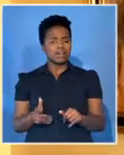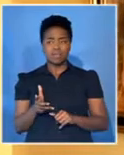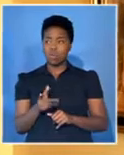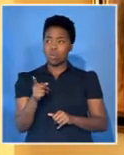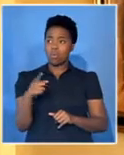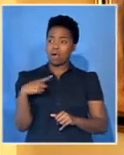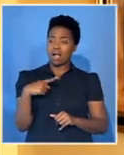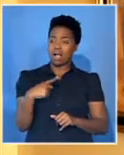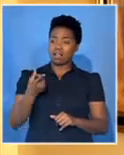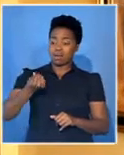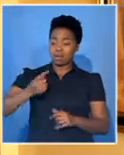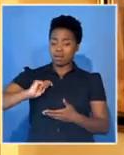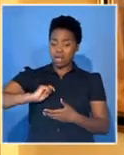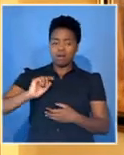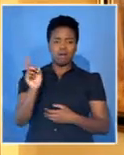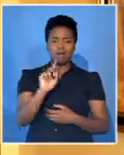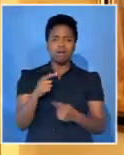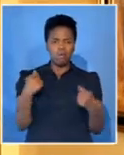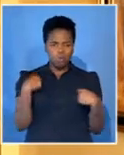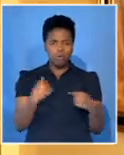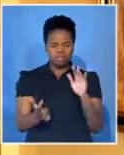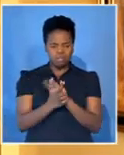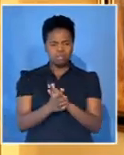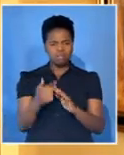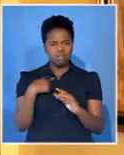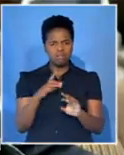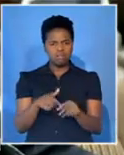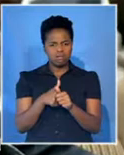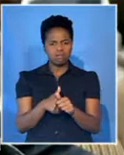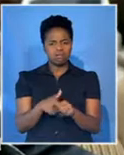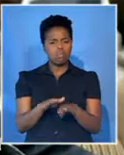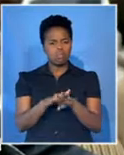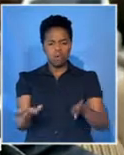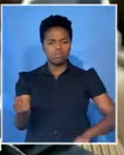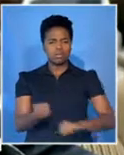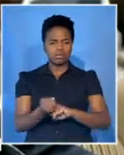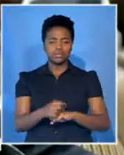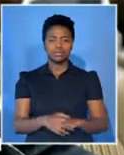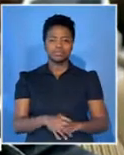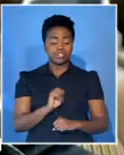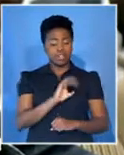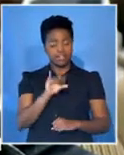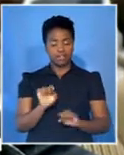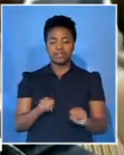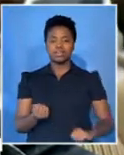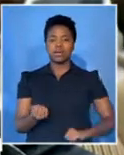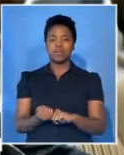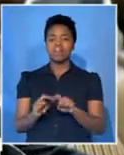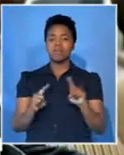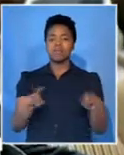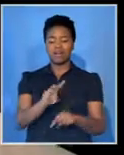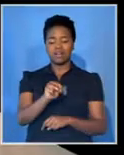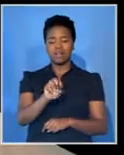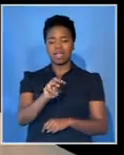to put money on the table for us to react to our anti-poaching. South Africa supports the measures, but did not sign the